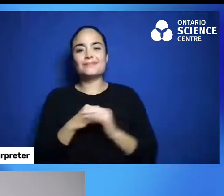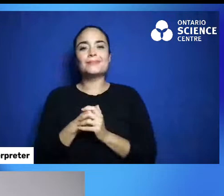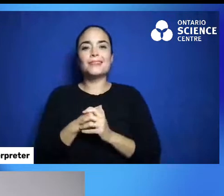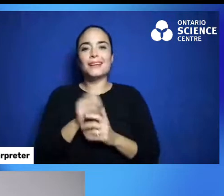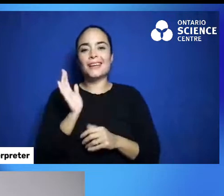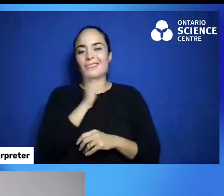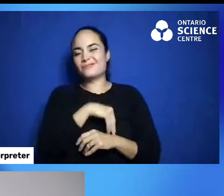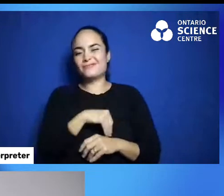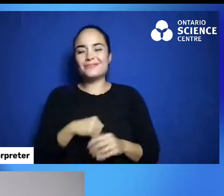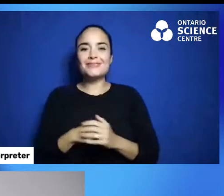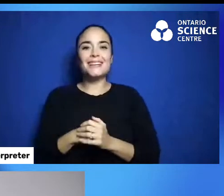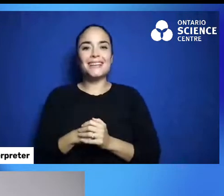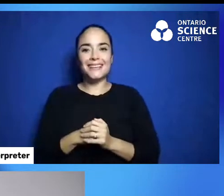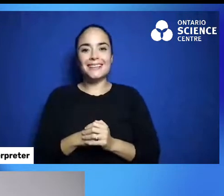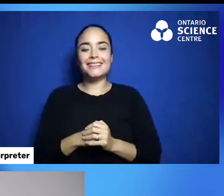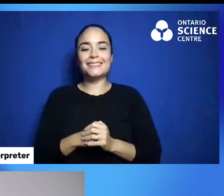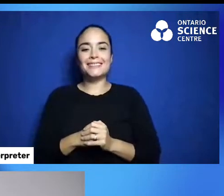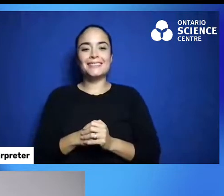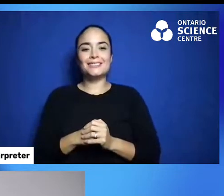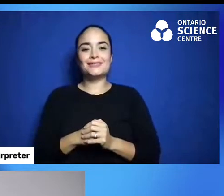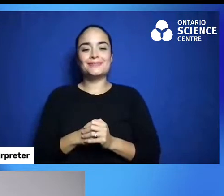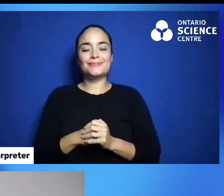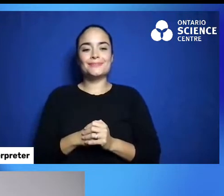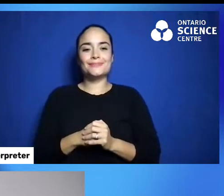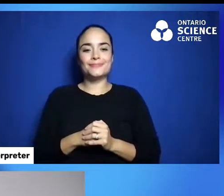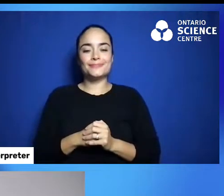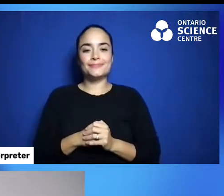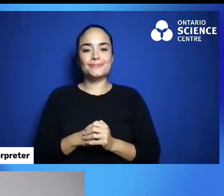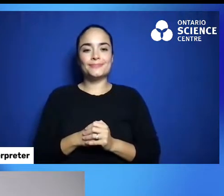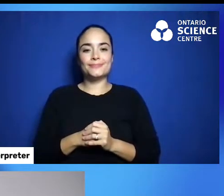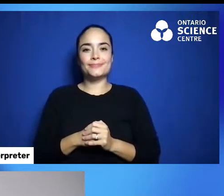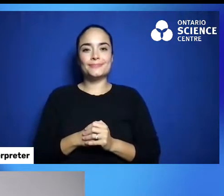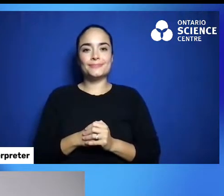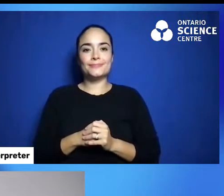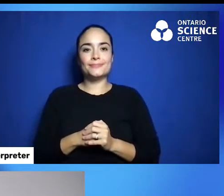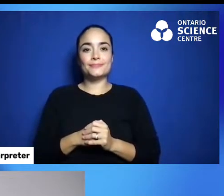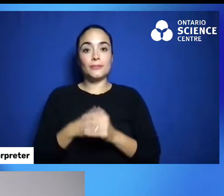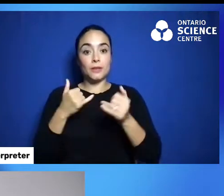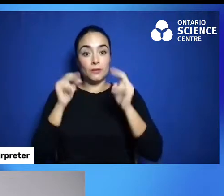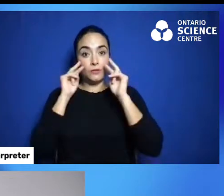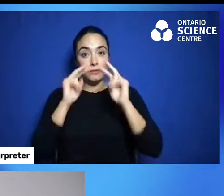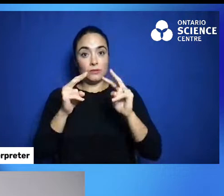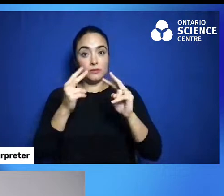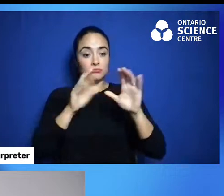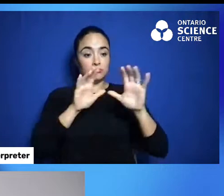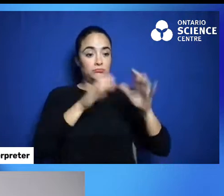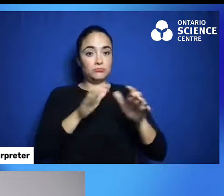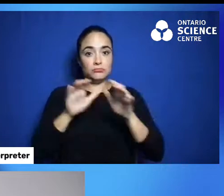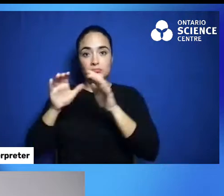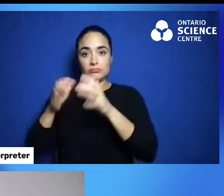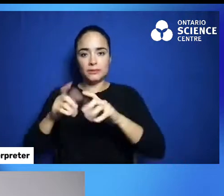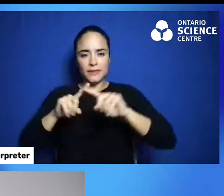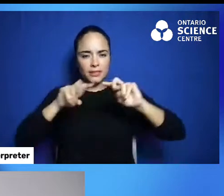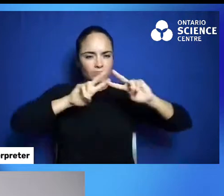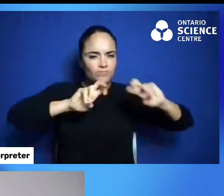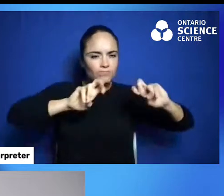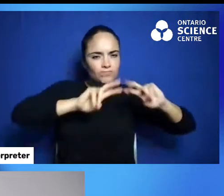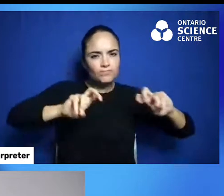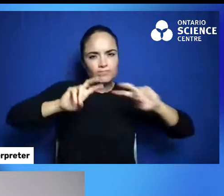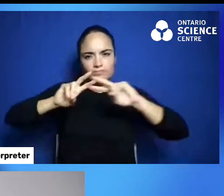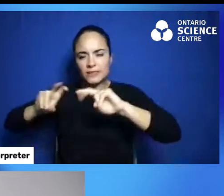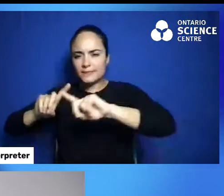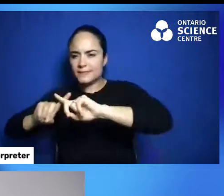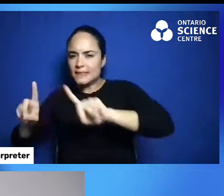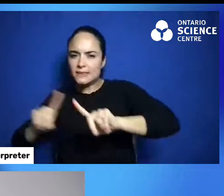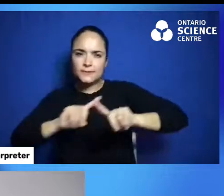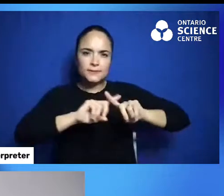It's going to go away for now. So, looking at these two baskets, we can really examine the differences of them. This one